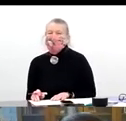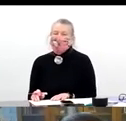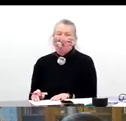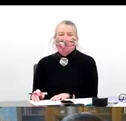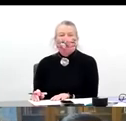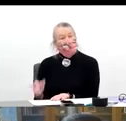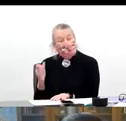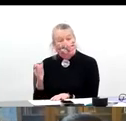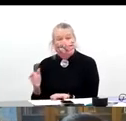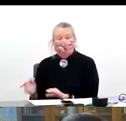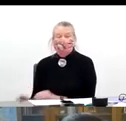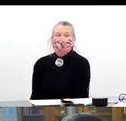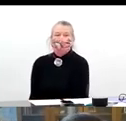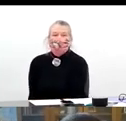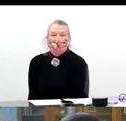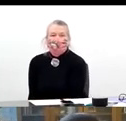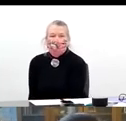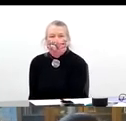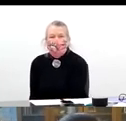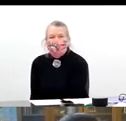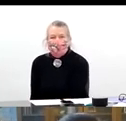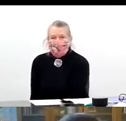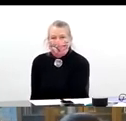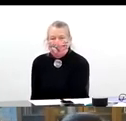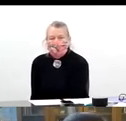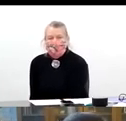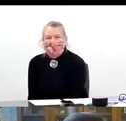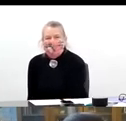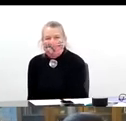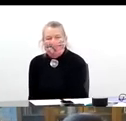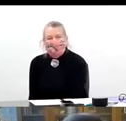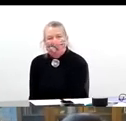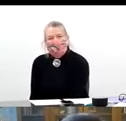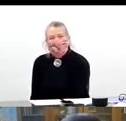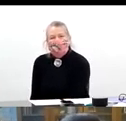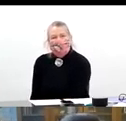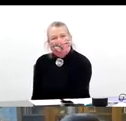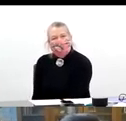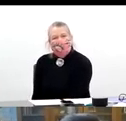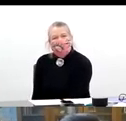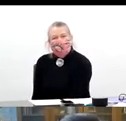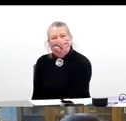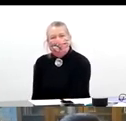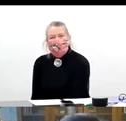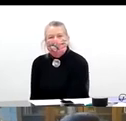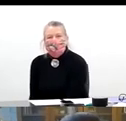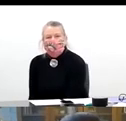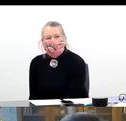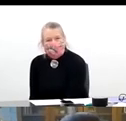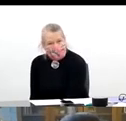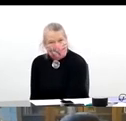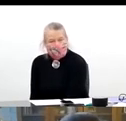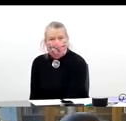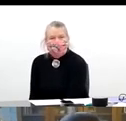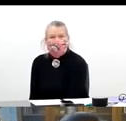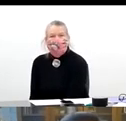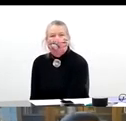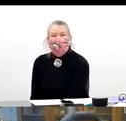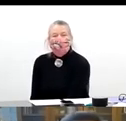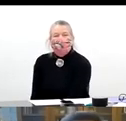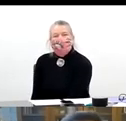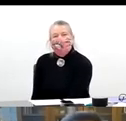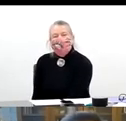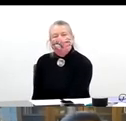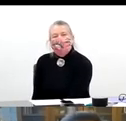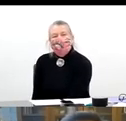Thank you very much. We do have some questions from our audience. Uh, and this one I think is, is for comment for Clay, which is to